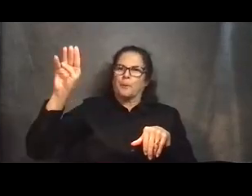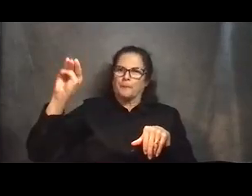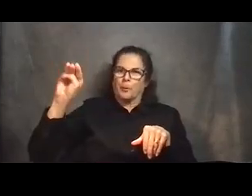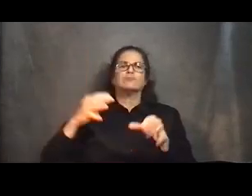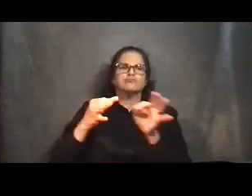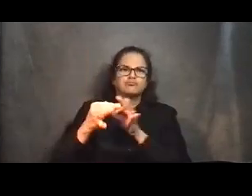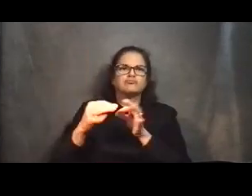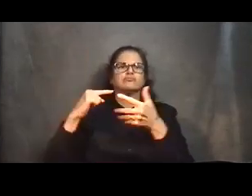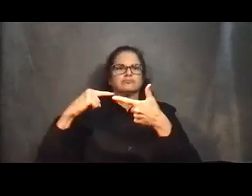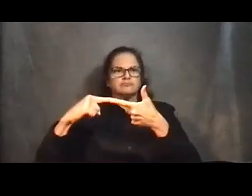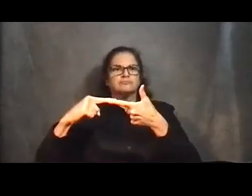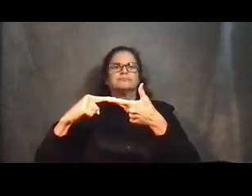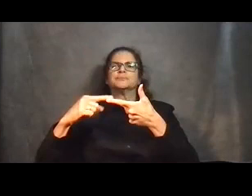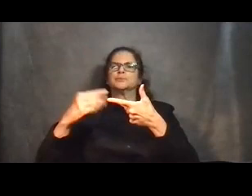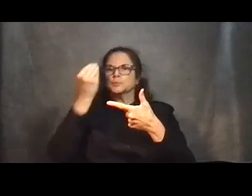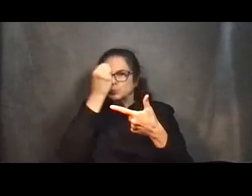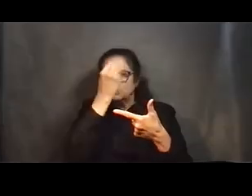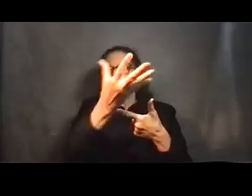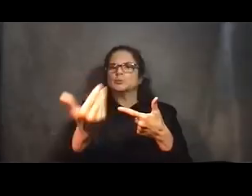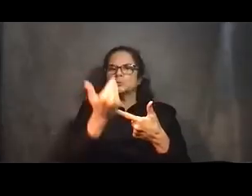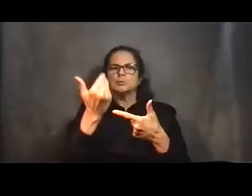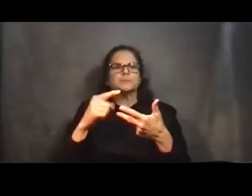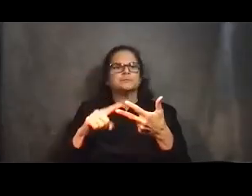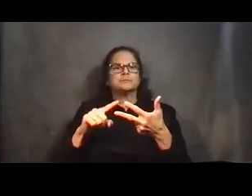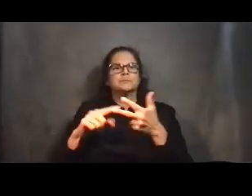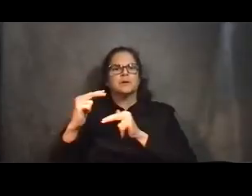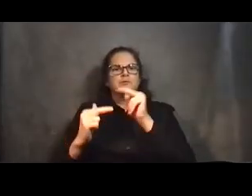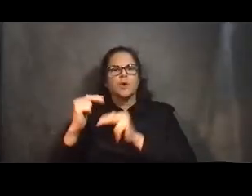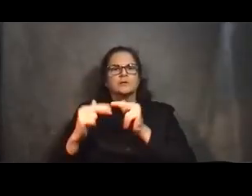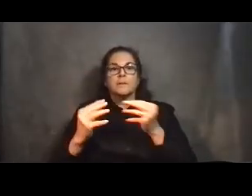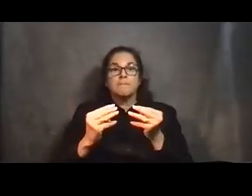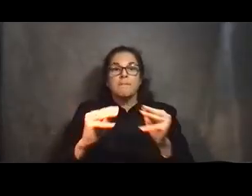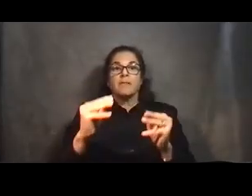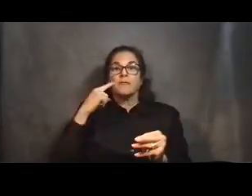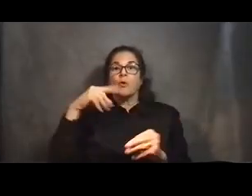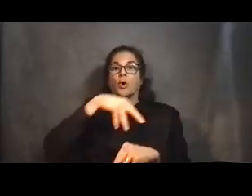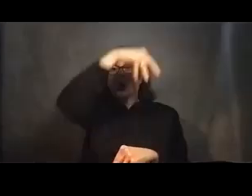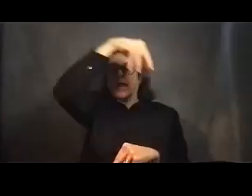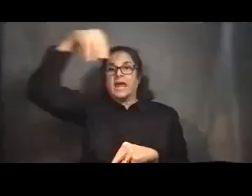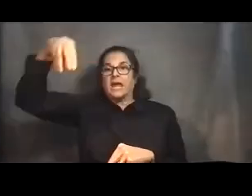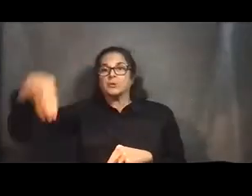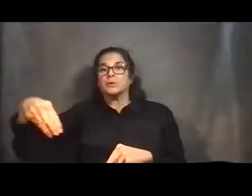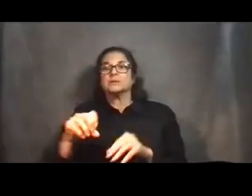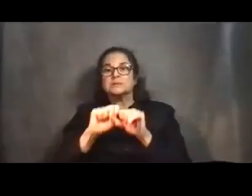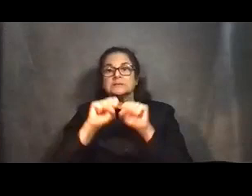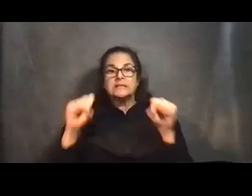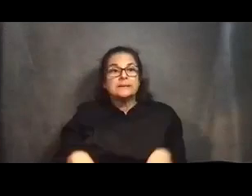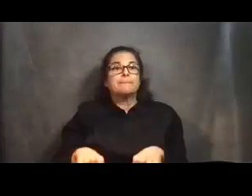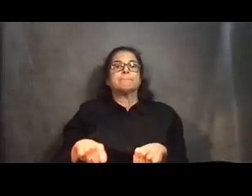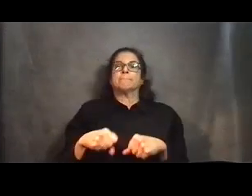updates, construction method for the gantry system, and community impacts. Next slide.